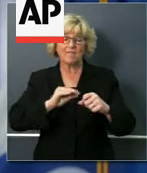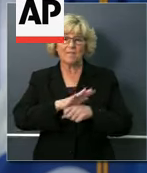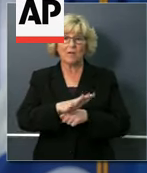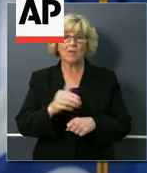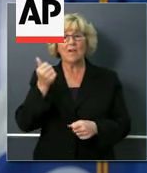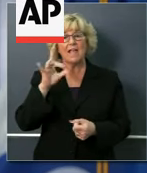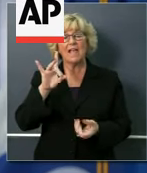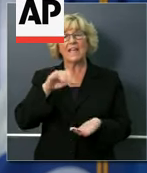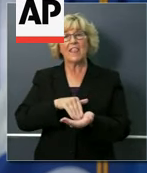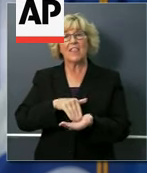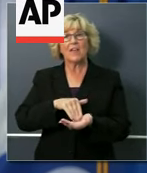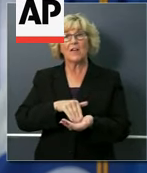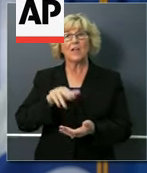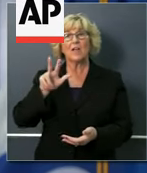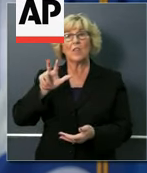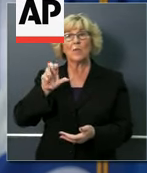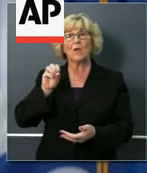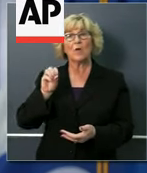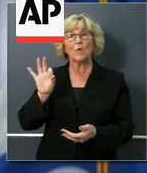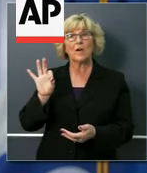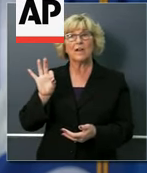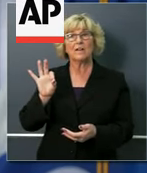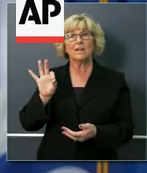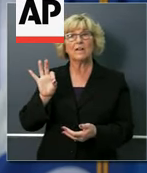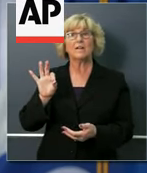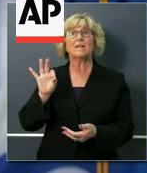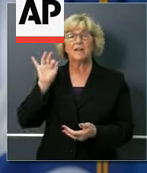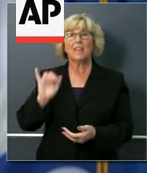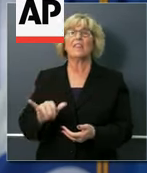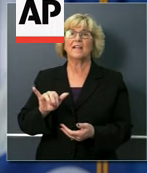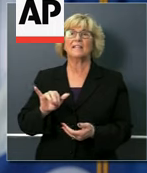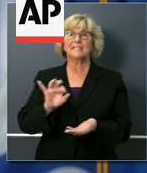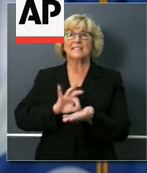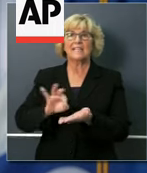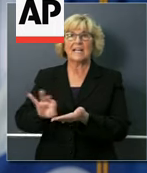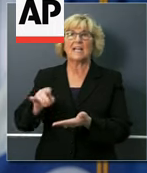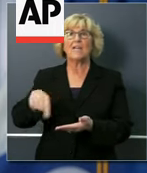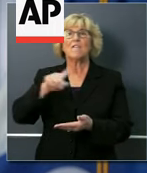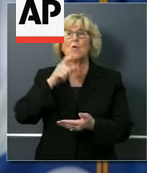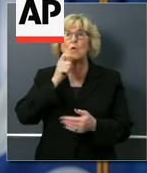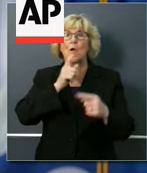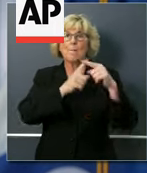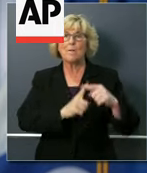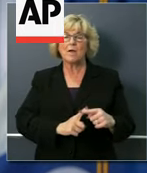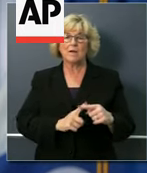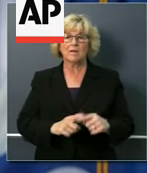18,309 is the official state count of those that have tested positive,